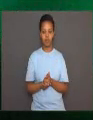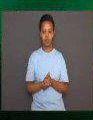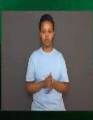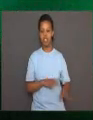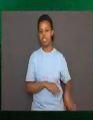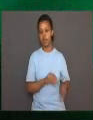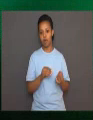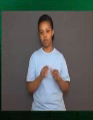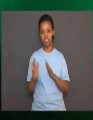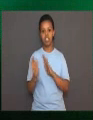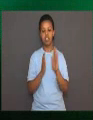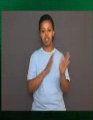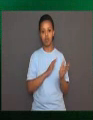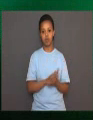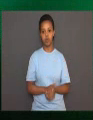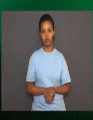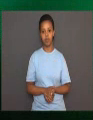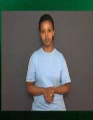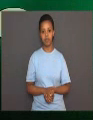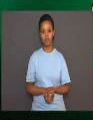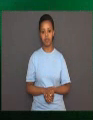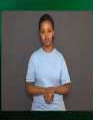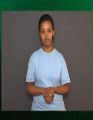Students, let's get ready.